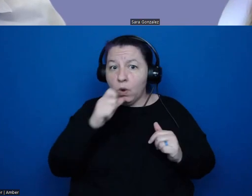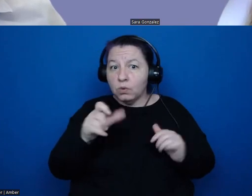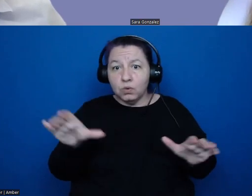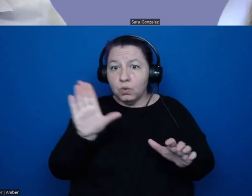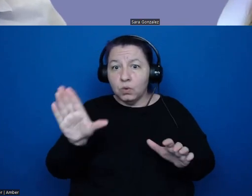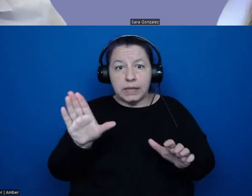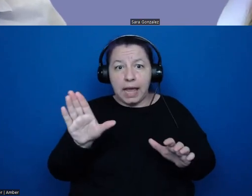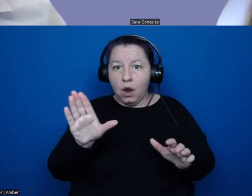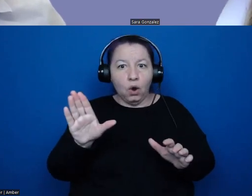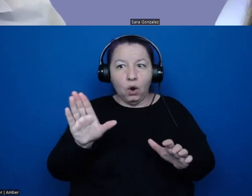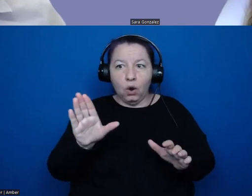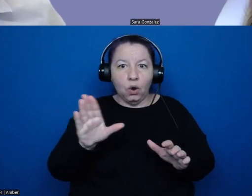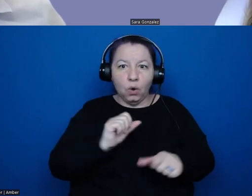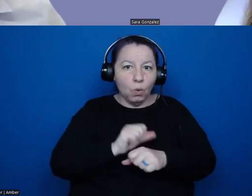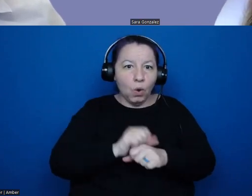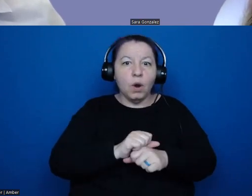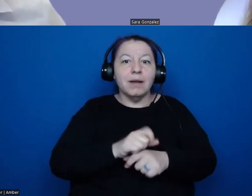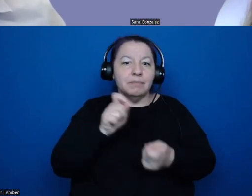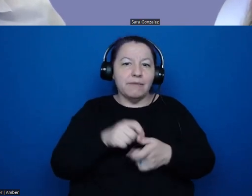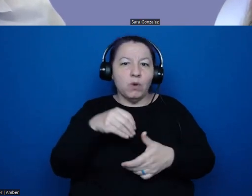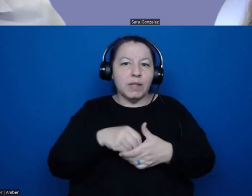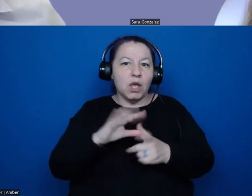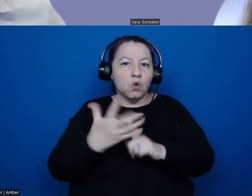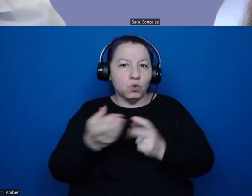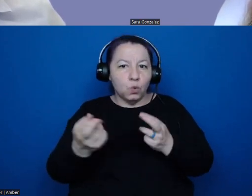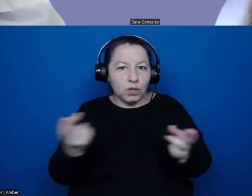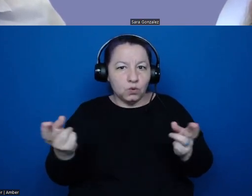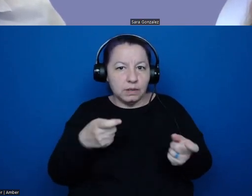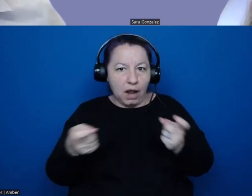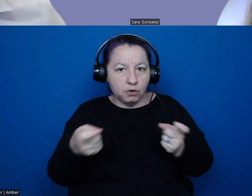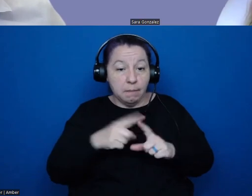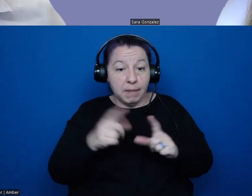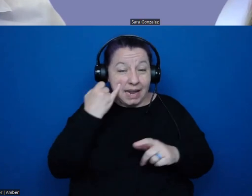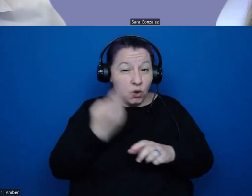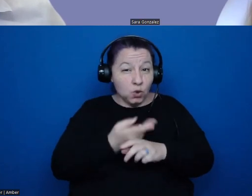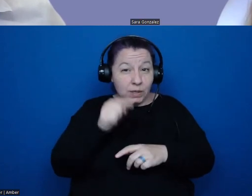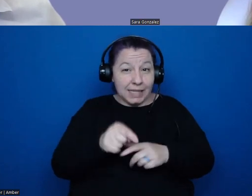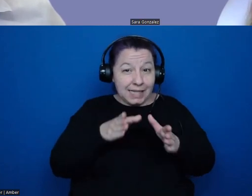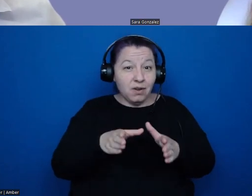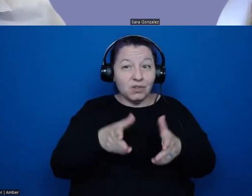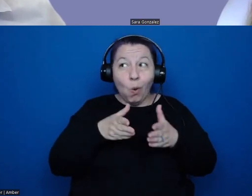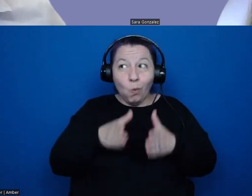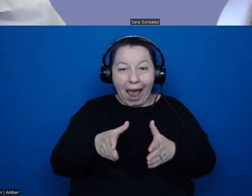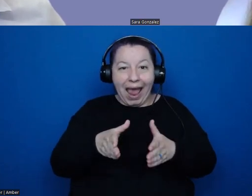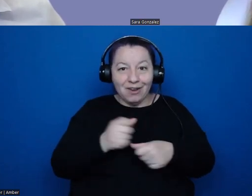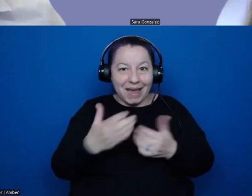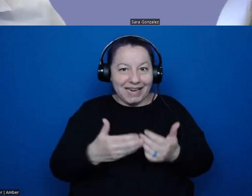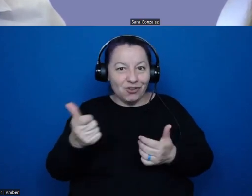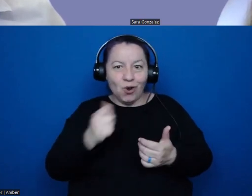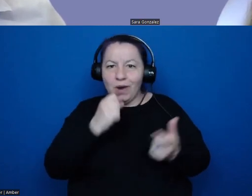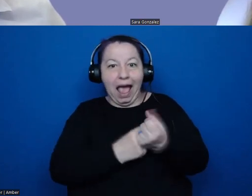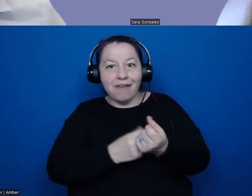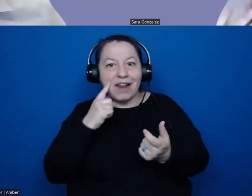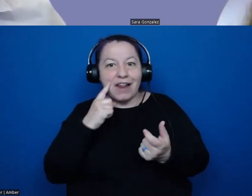specifically within cultural resource management. That if you use this technique, that it's a way to cut corners. We're not advocating for cutting corners. We're